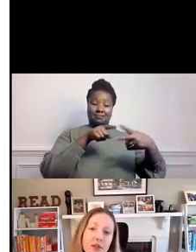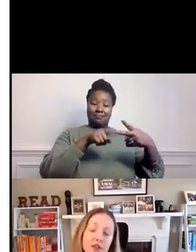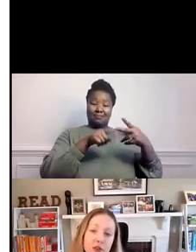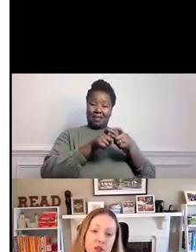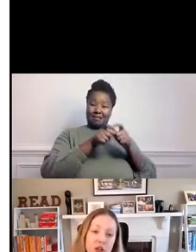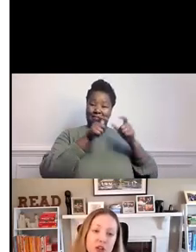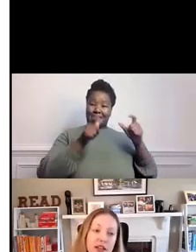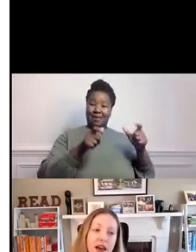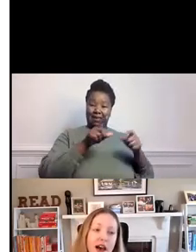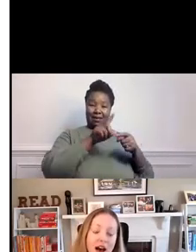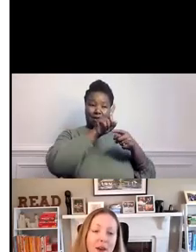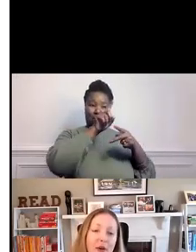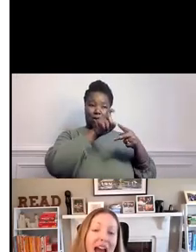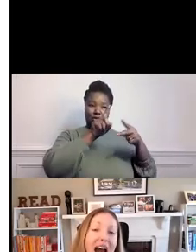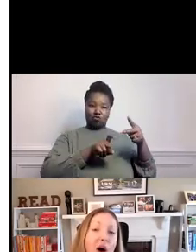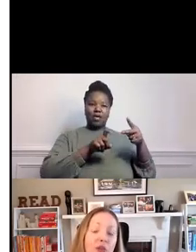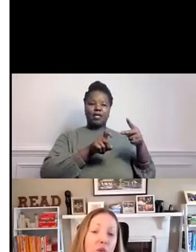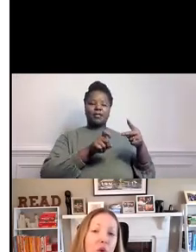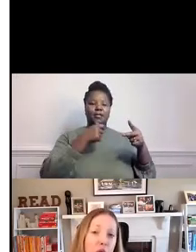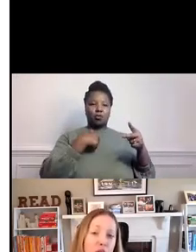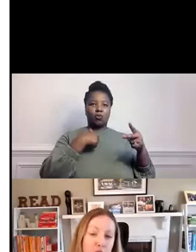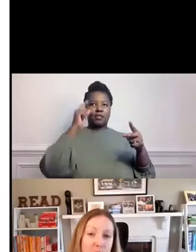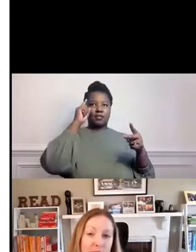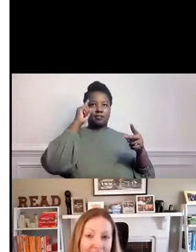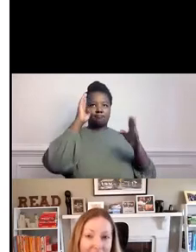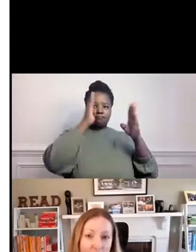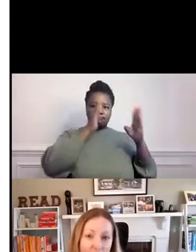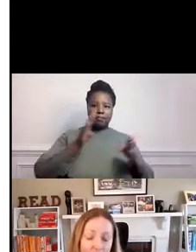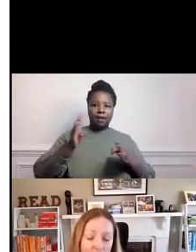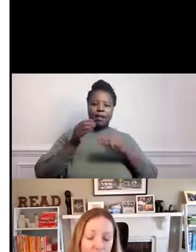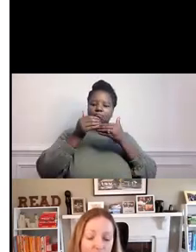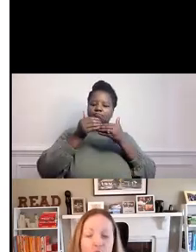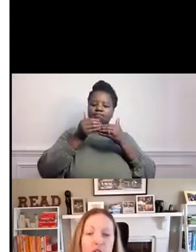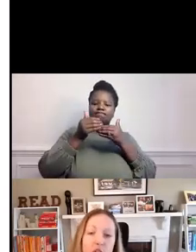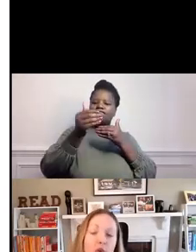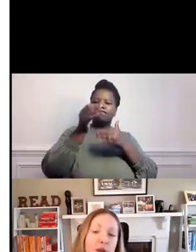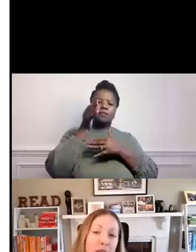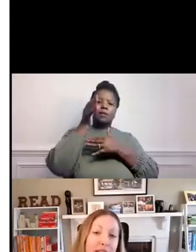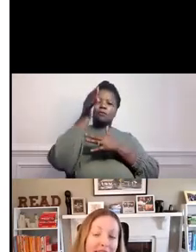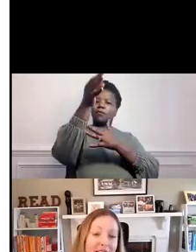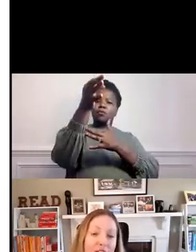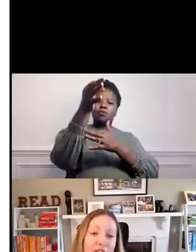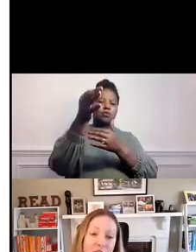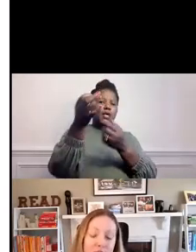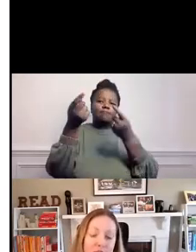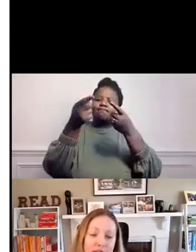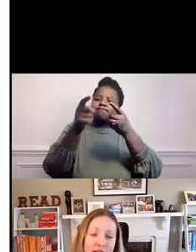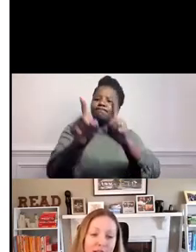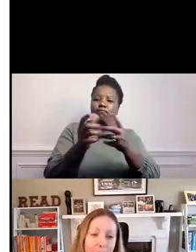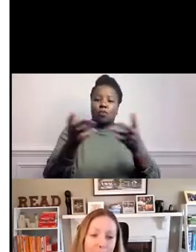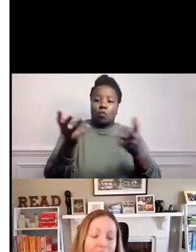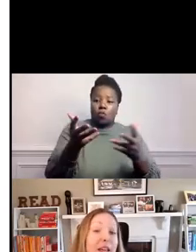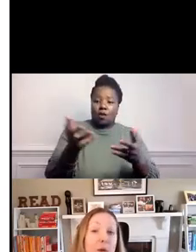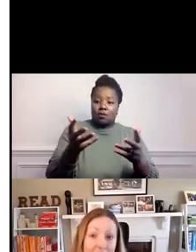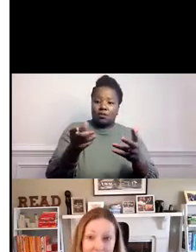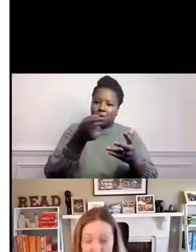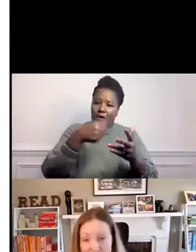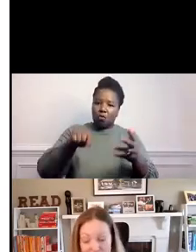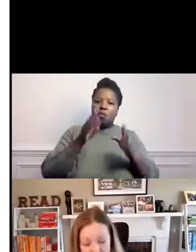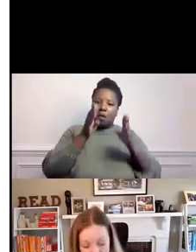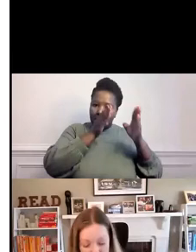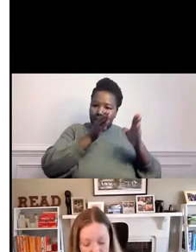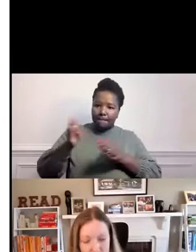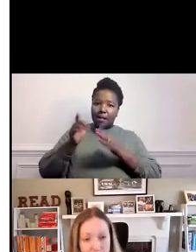possible futures barriers about how the world could play out so that you could plan for those big